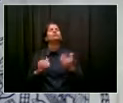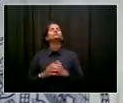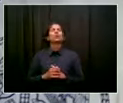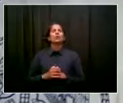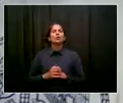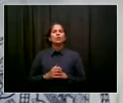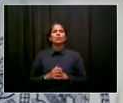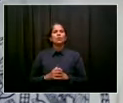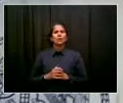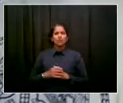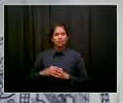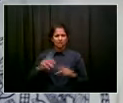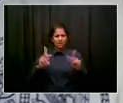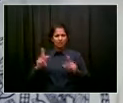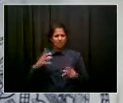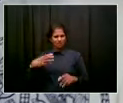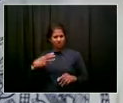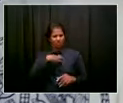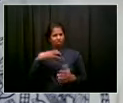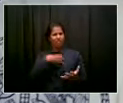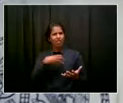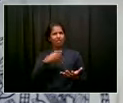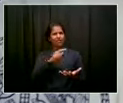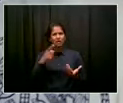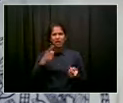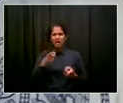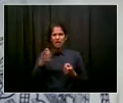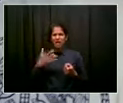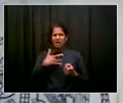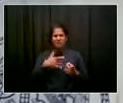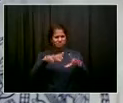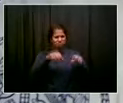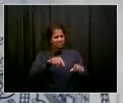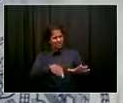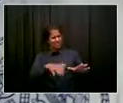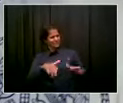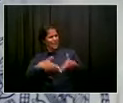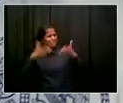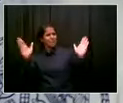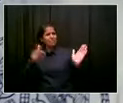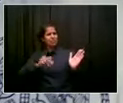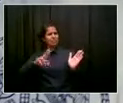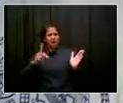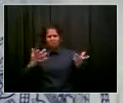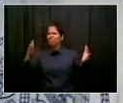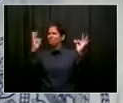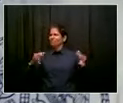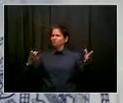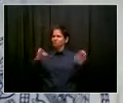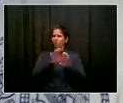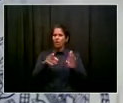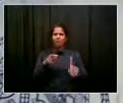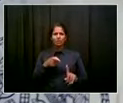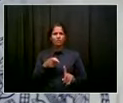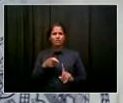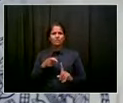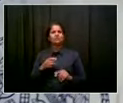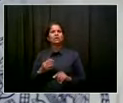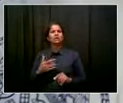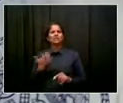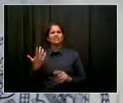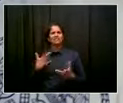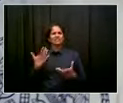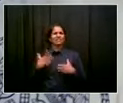the public square and i'm wondering what your response to that is um i also just wanted to get you to kind of respond to what i heard from some police this weekend